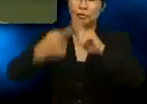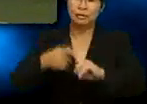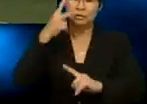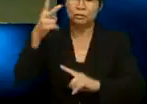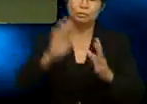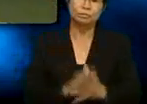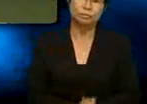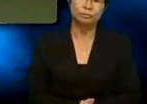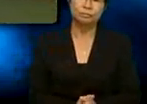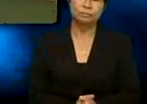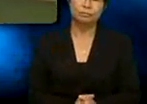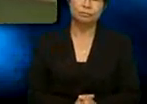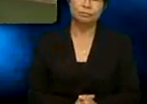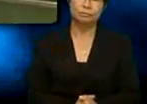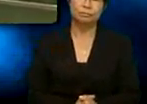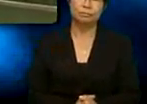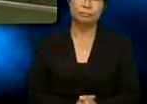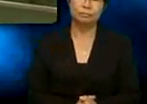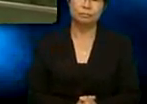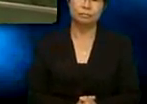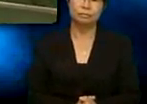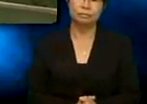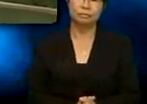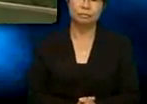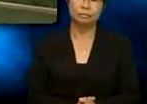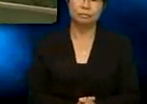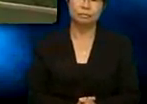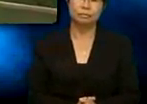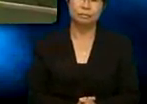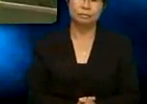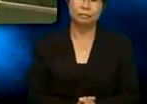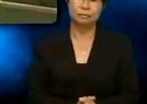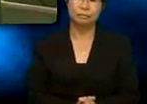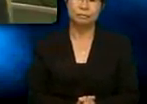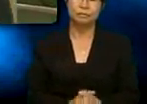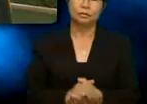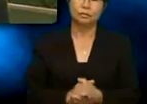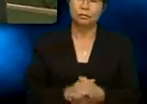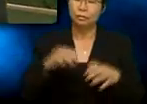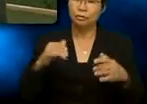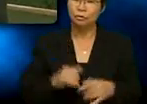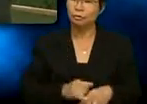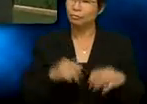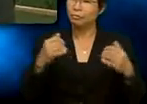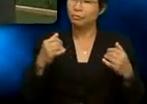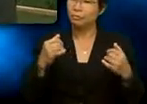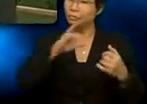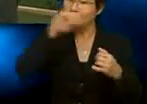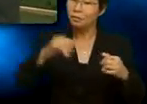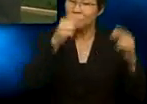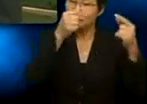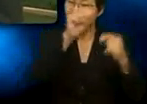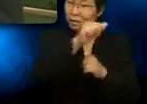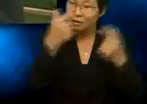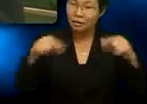Hey, by the way, uh, have you been playing just a game? Yeah. Uh, no. No.